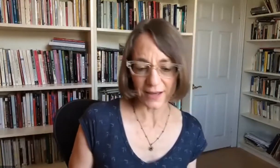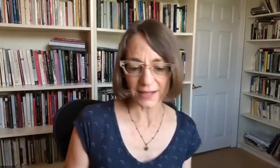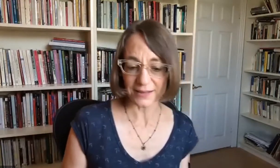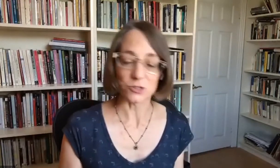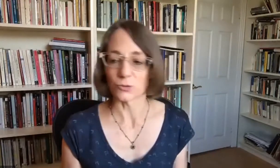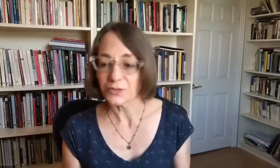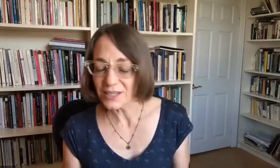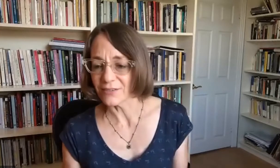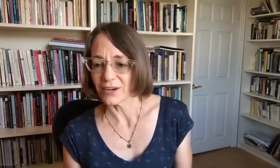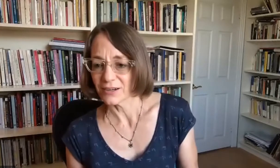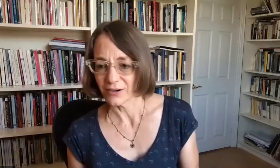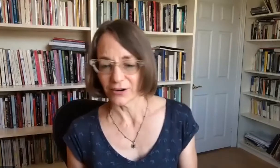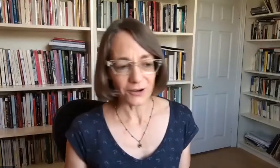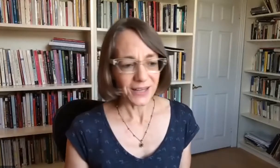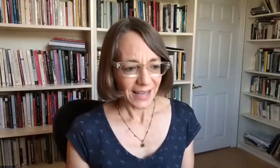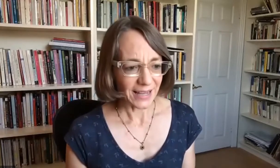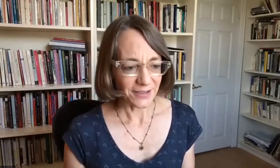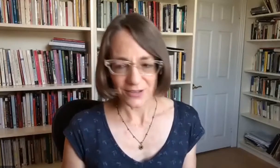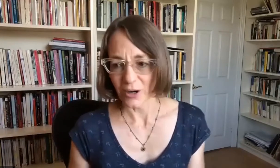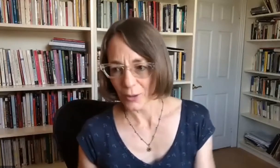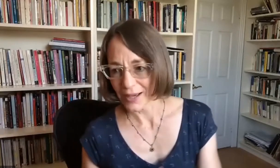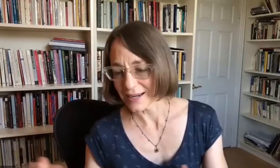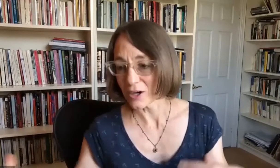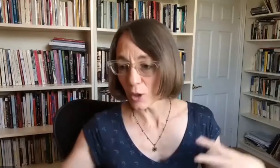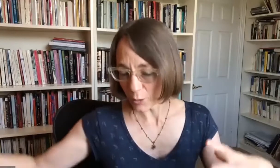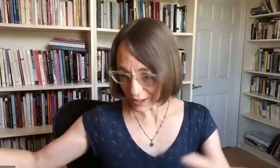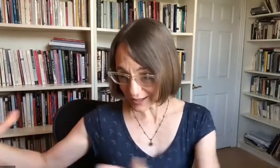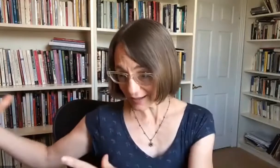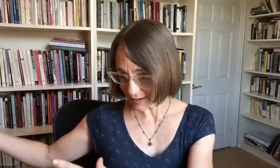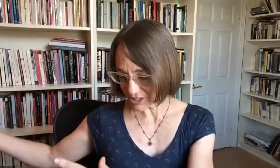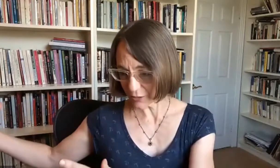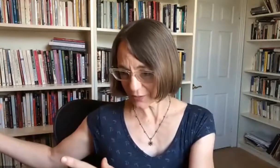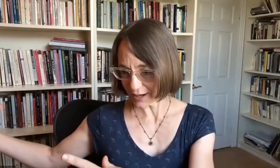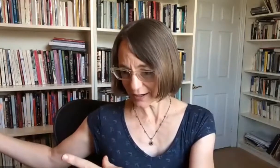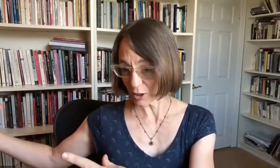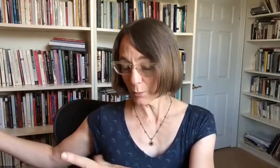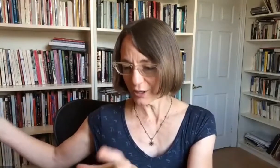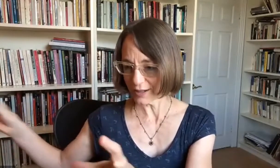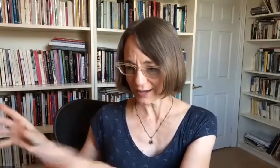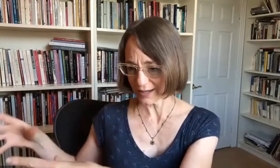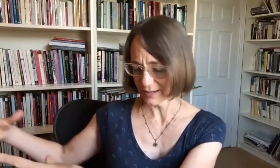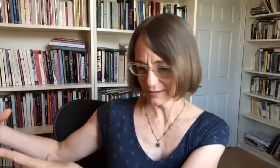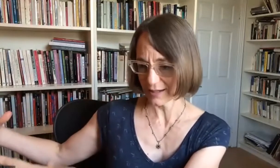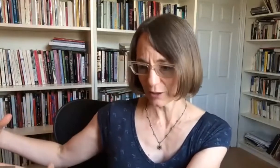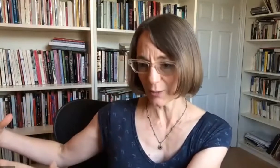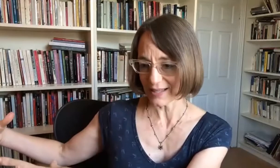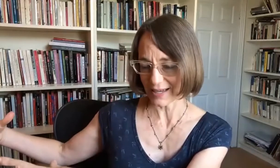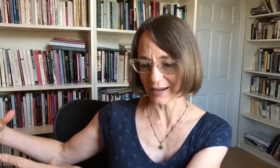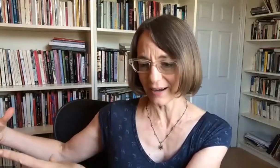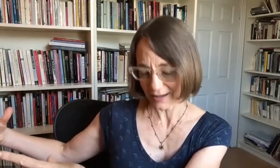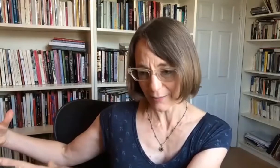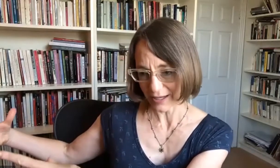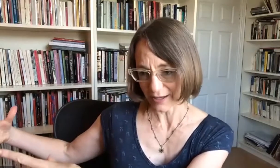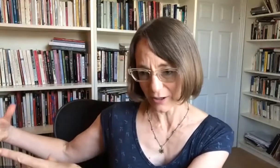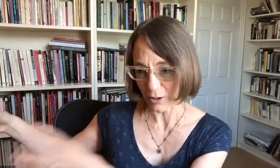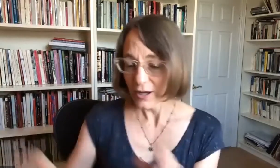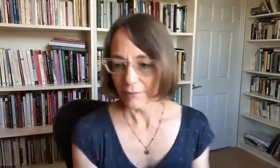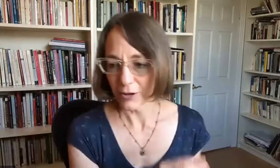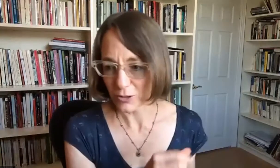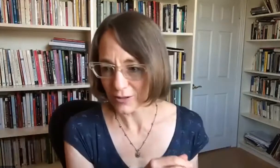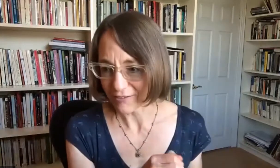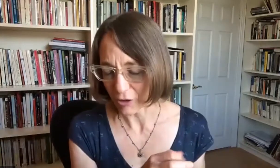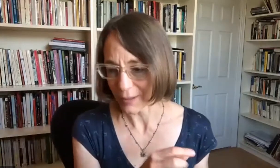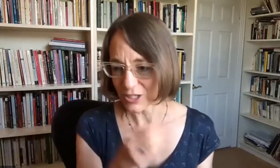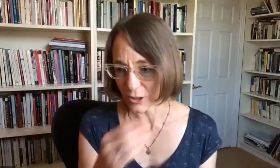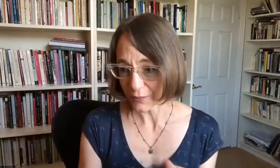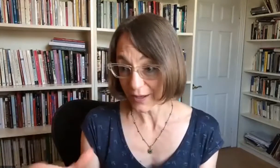a group. So this is maybe a difference between division of community